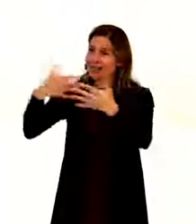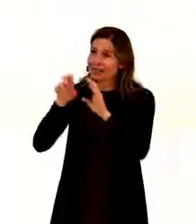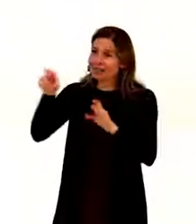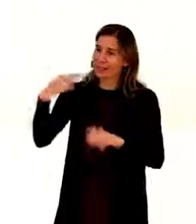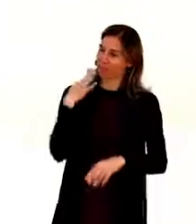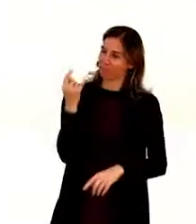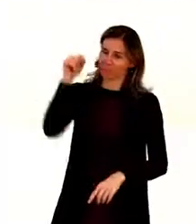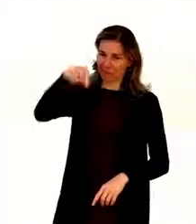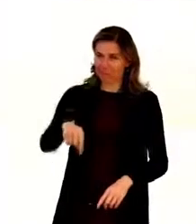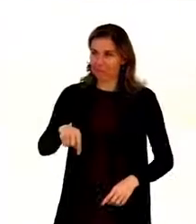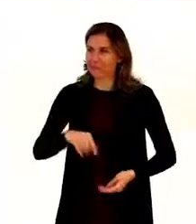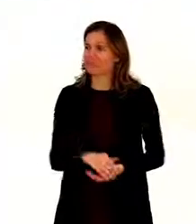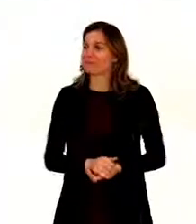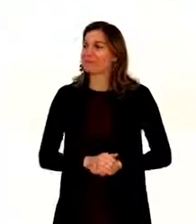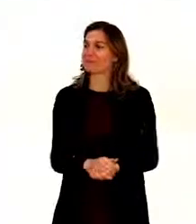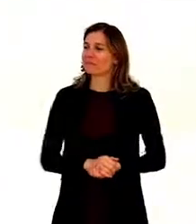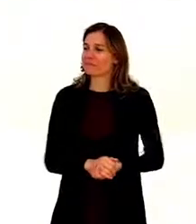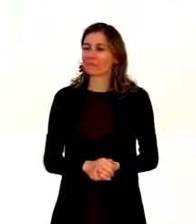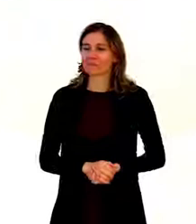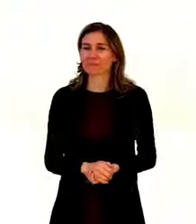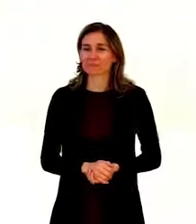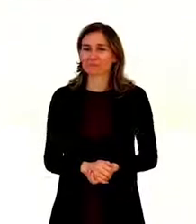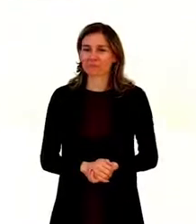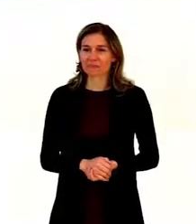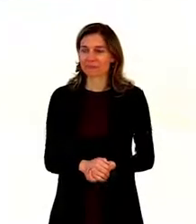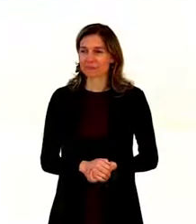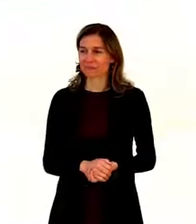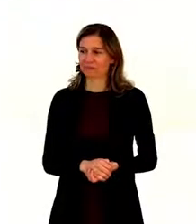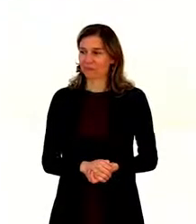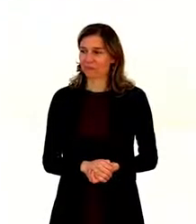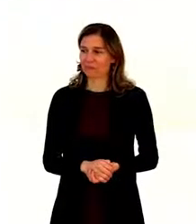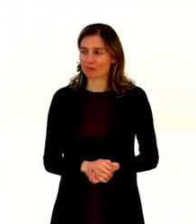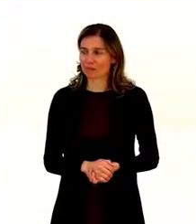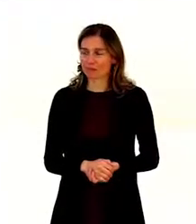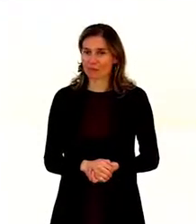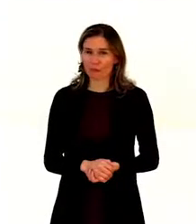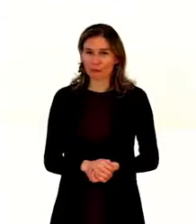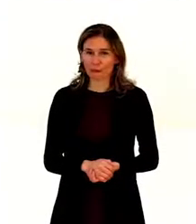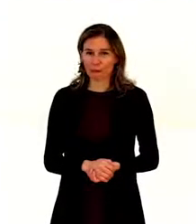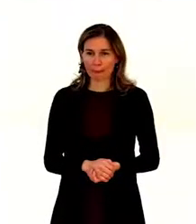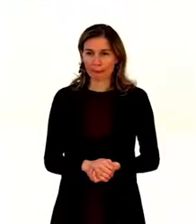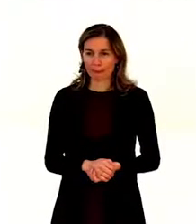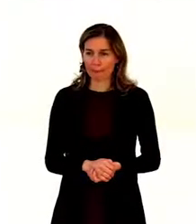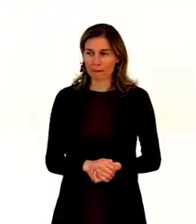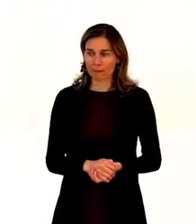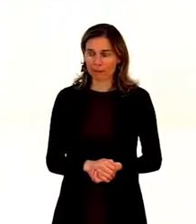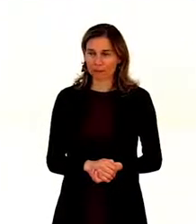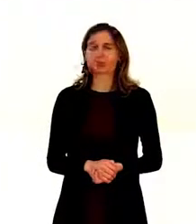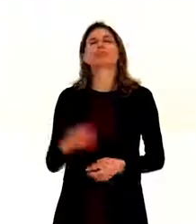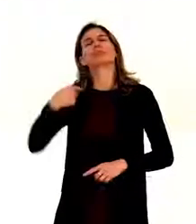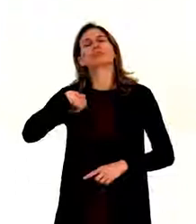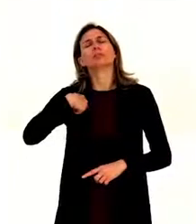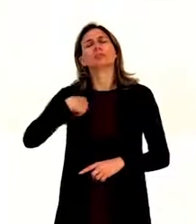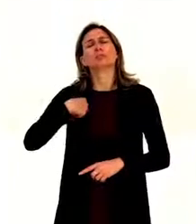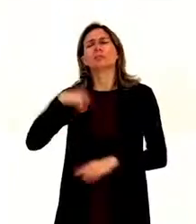having me over to be with you. So, whenever I give a presentation